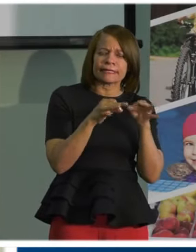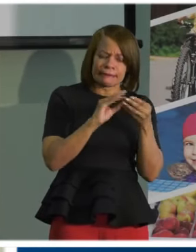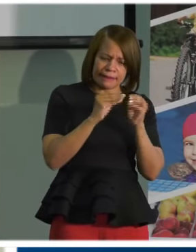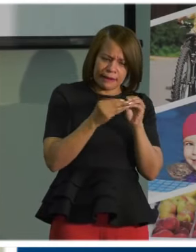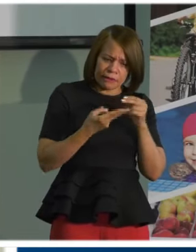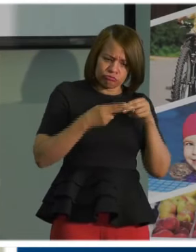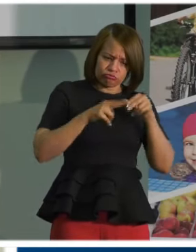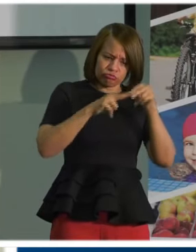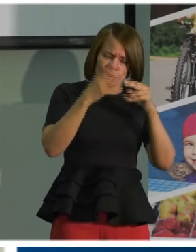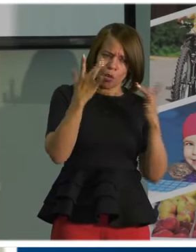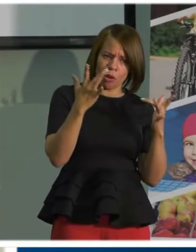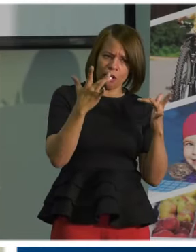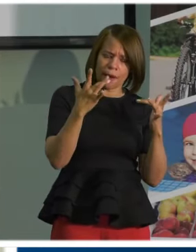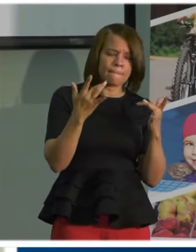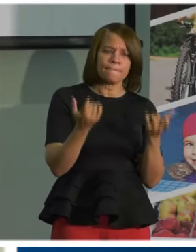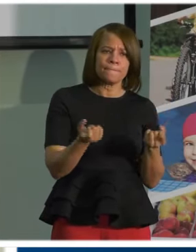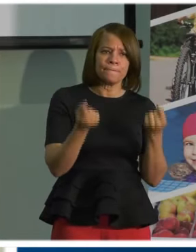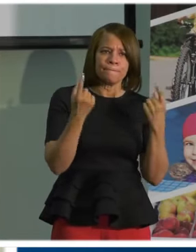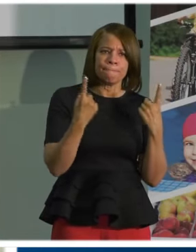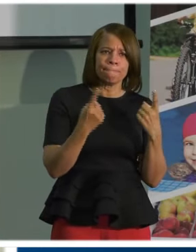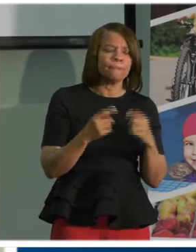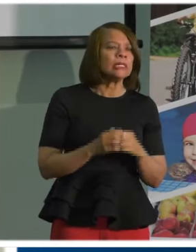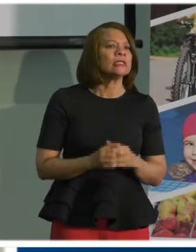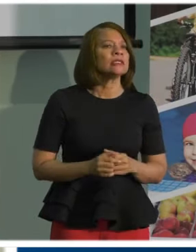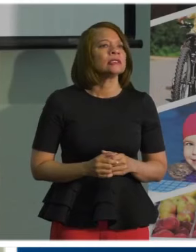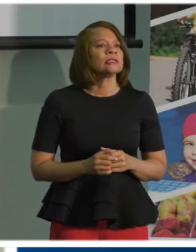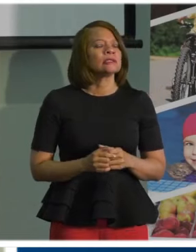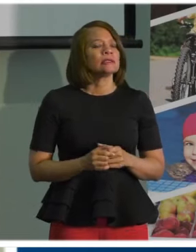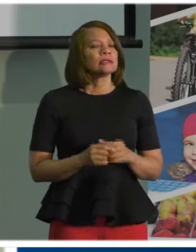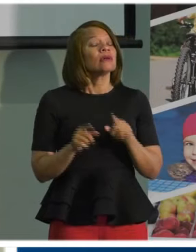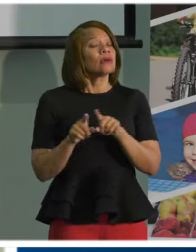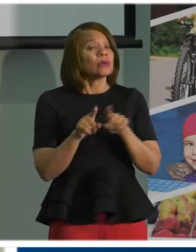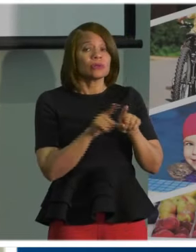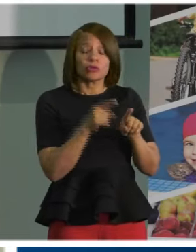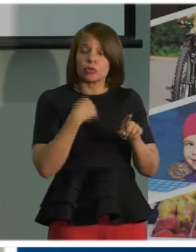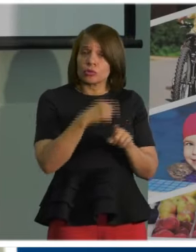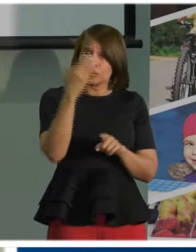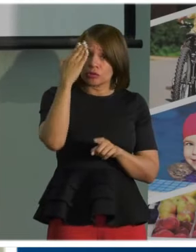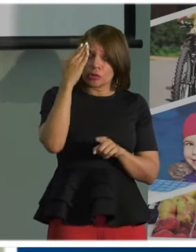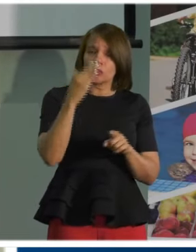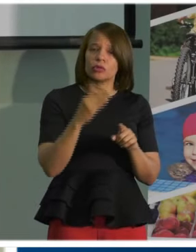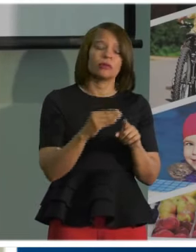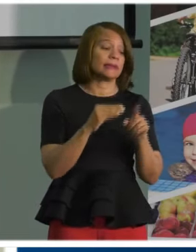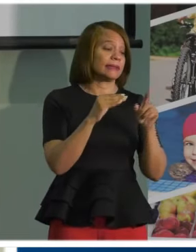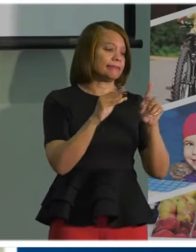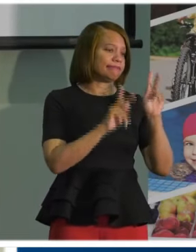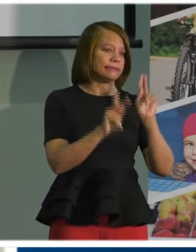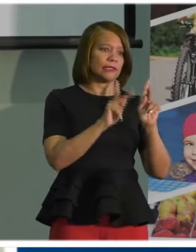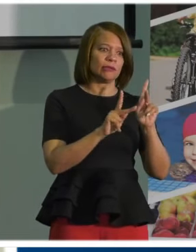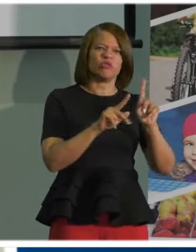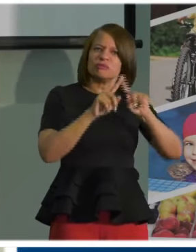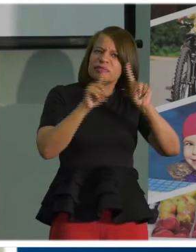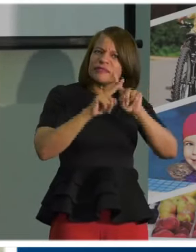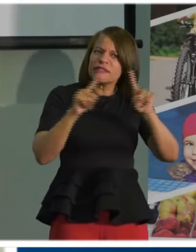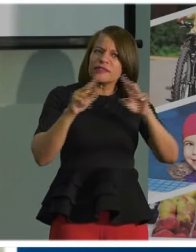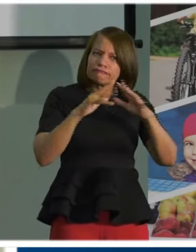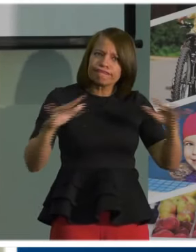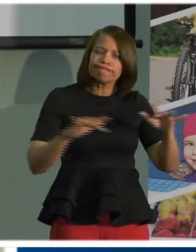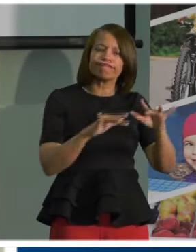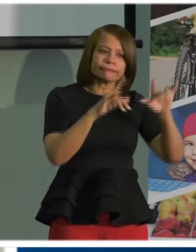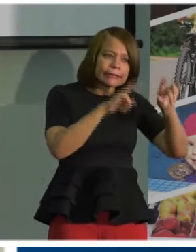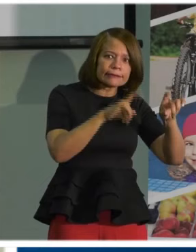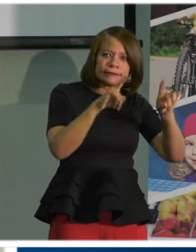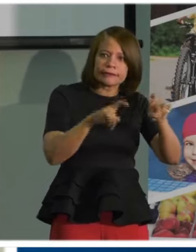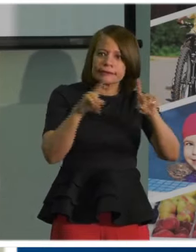in our community. Additionally, we know that we're testing a variety of people. A few weeks ago, the governor